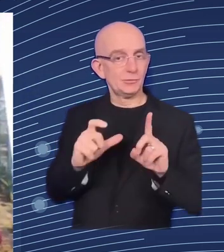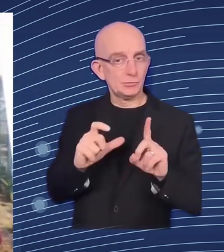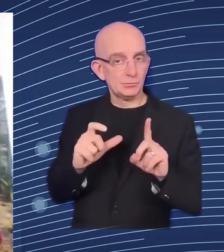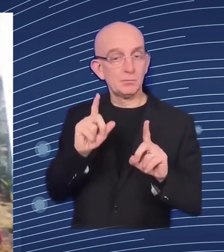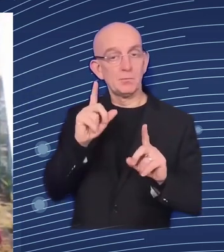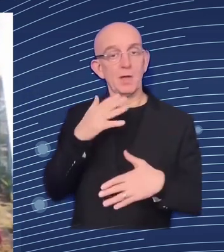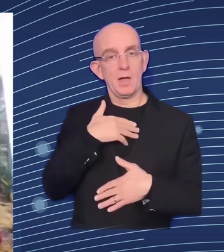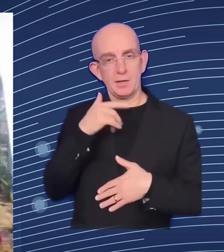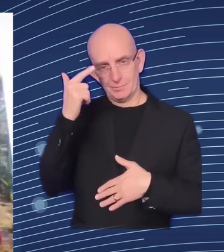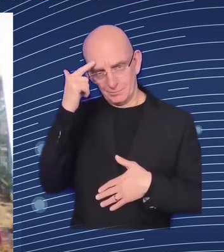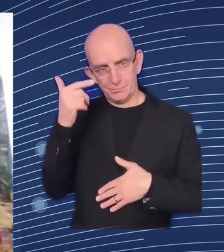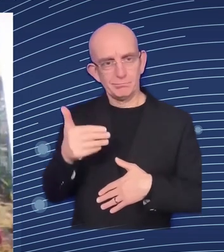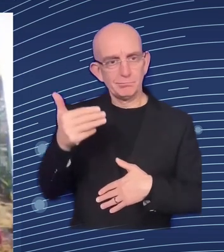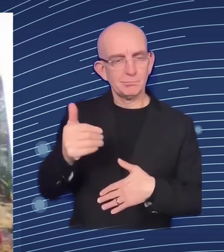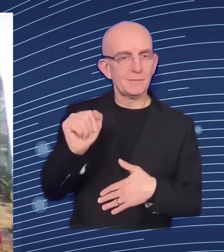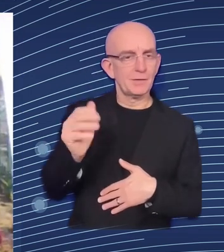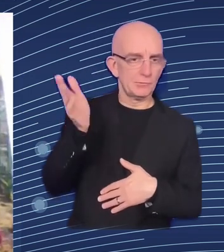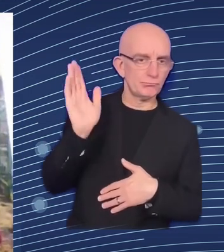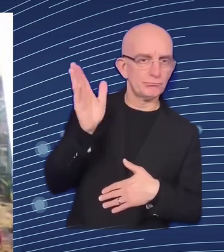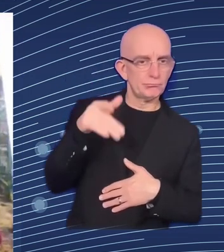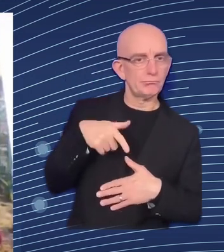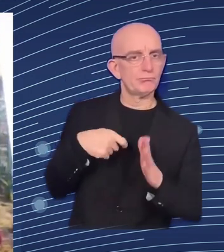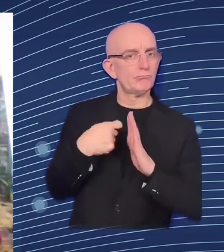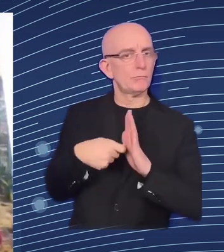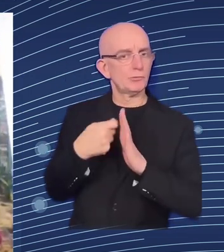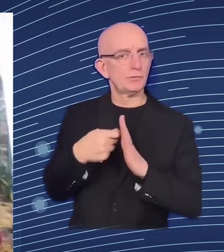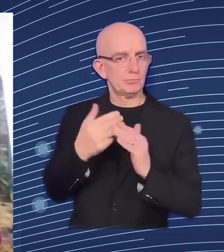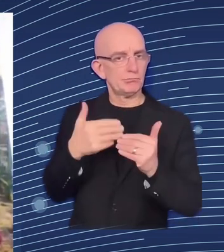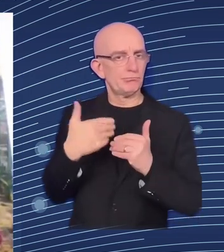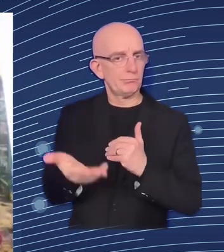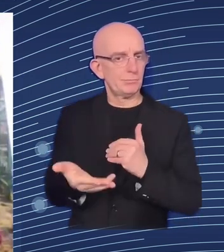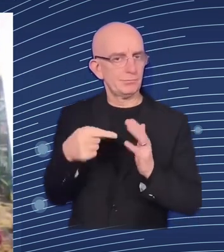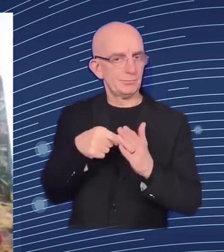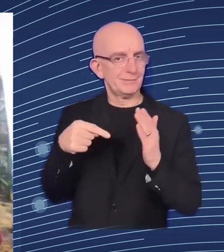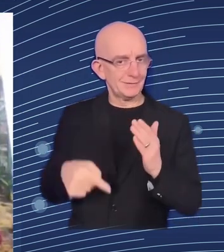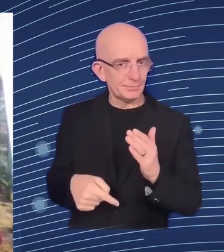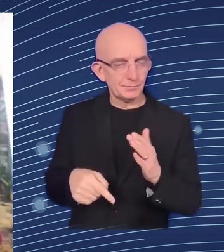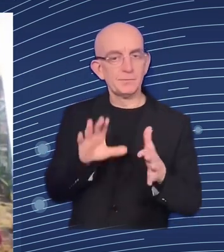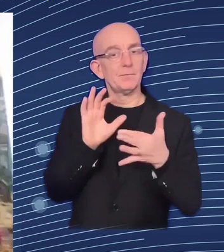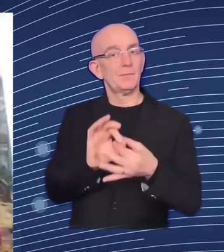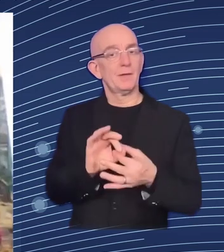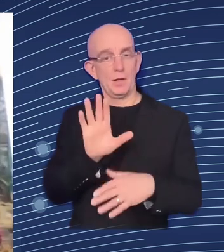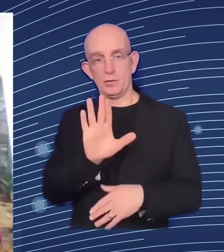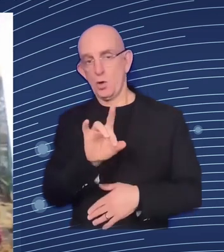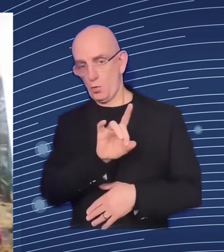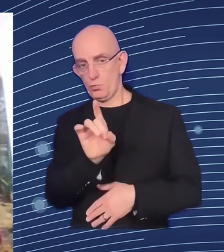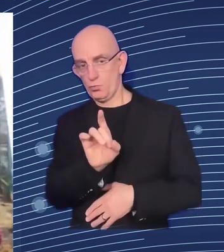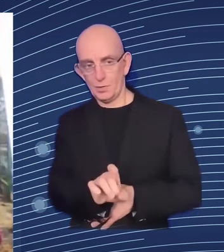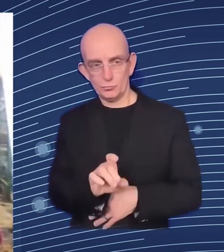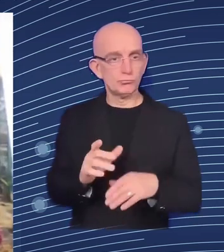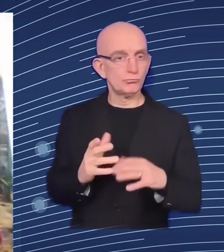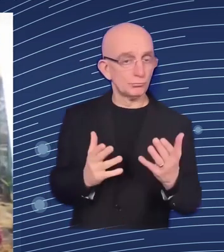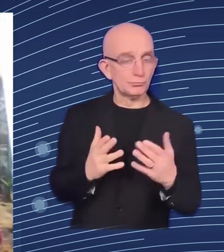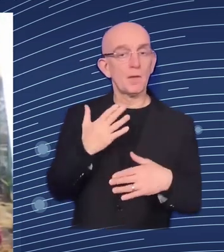quality interaction and ecosystem can be built when the government institutions can take specific